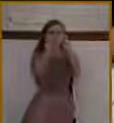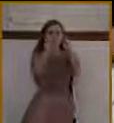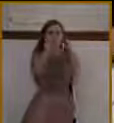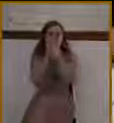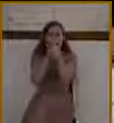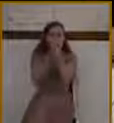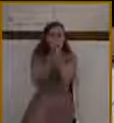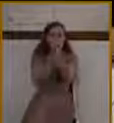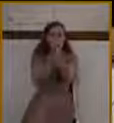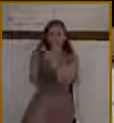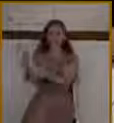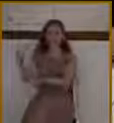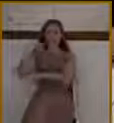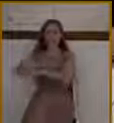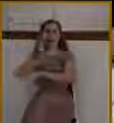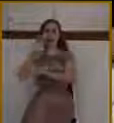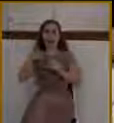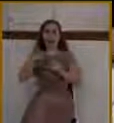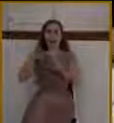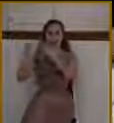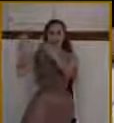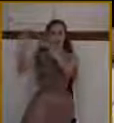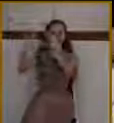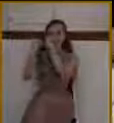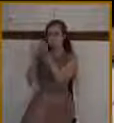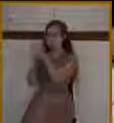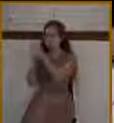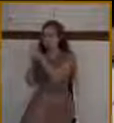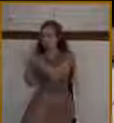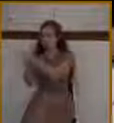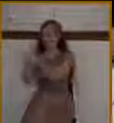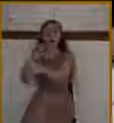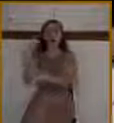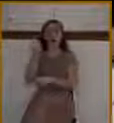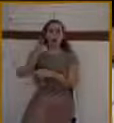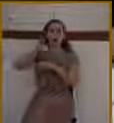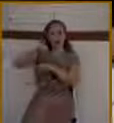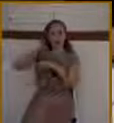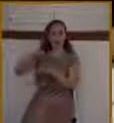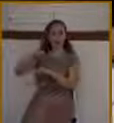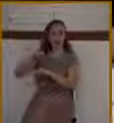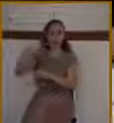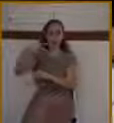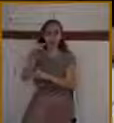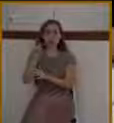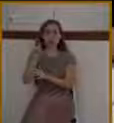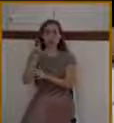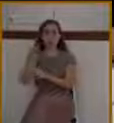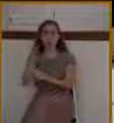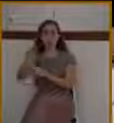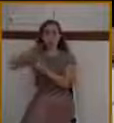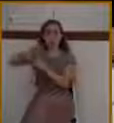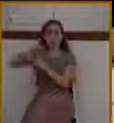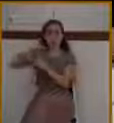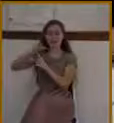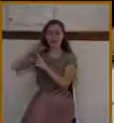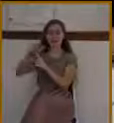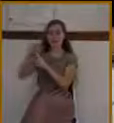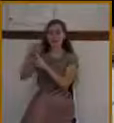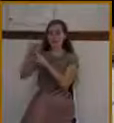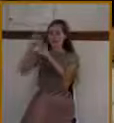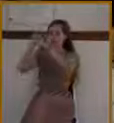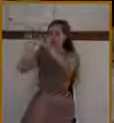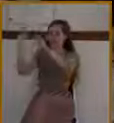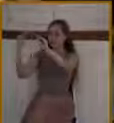And there's a sense in which these palm leaves that decorated these Sukkots, these booths, reminded them of the